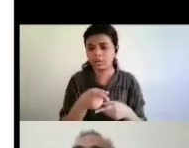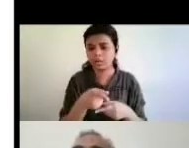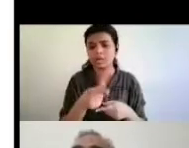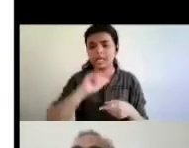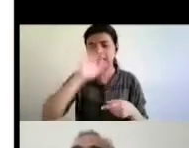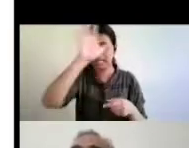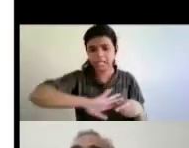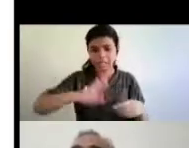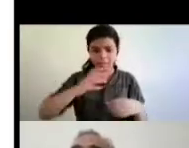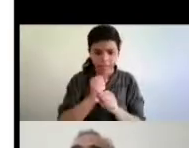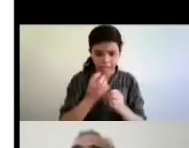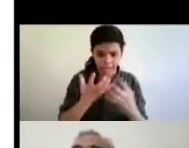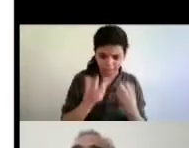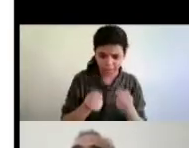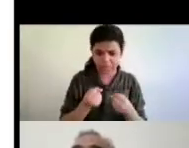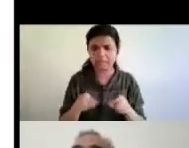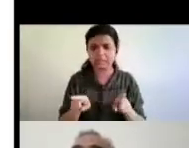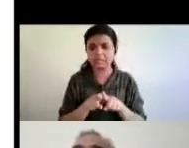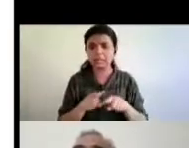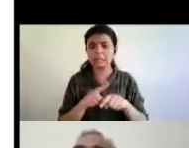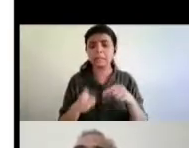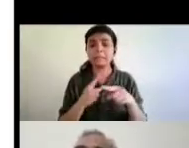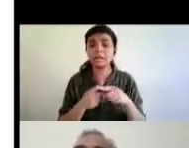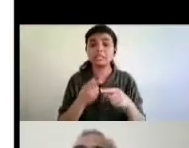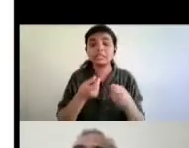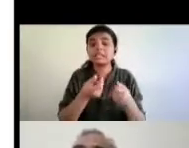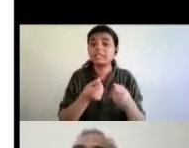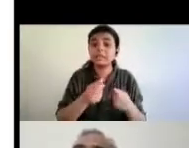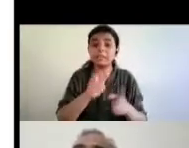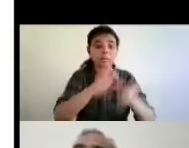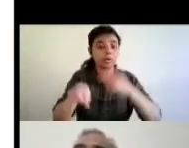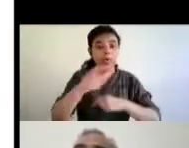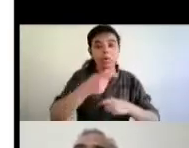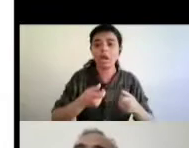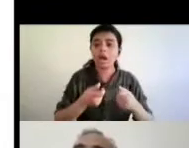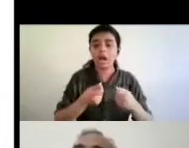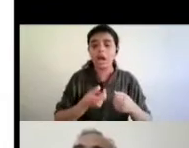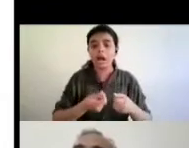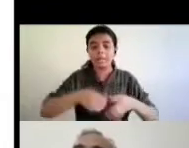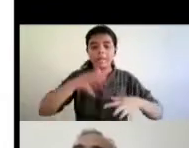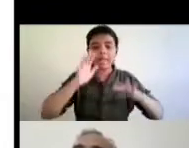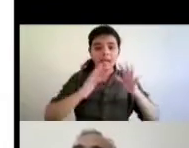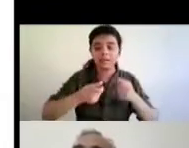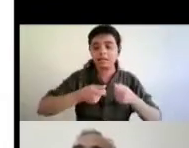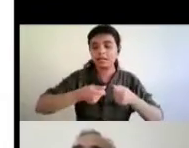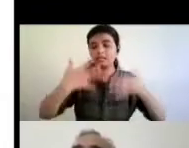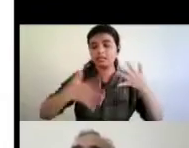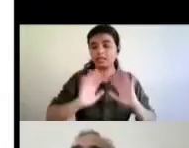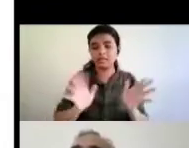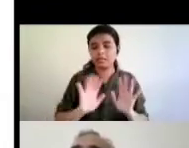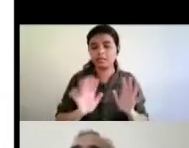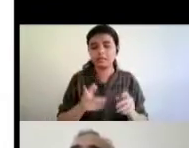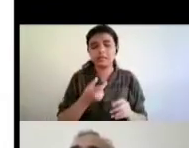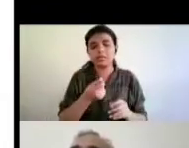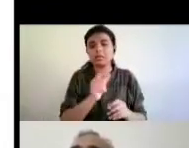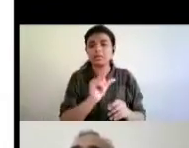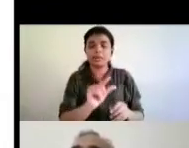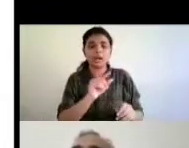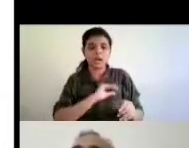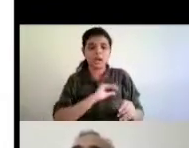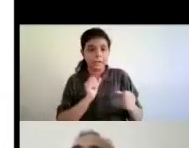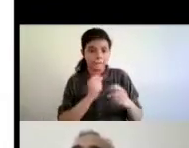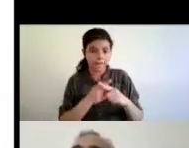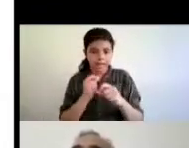india they had to be affordable for india like these uh daisy daisy players or official